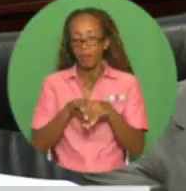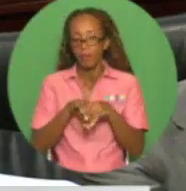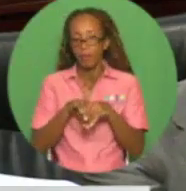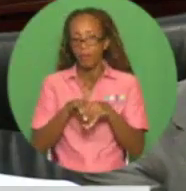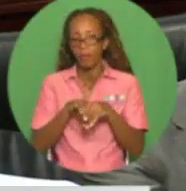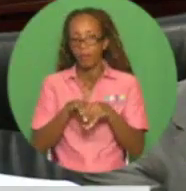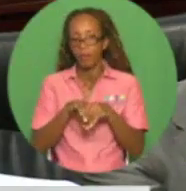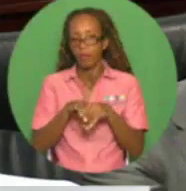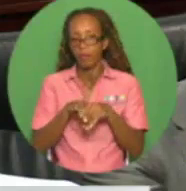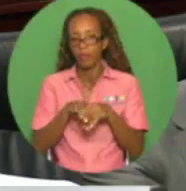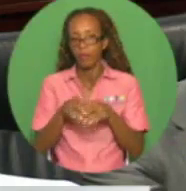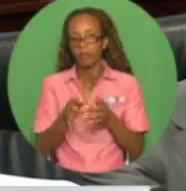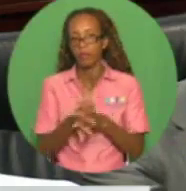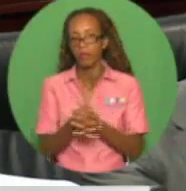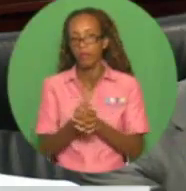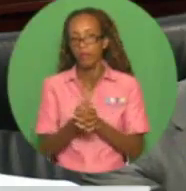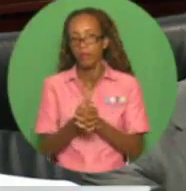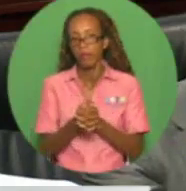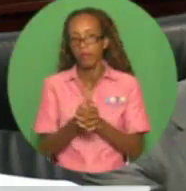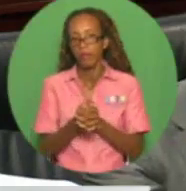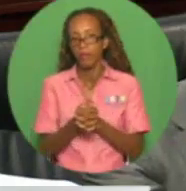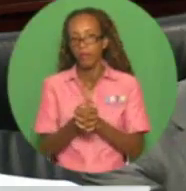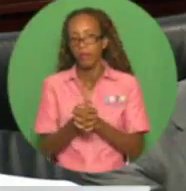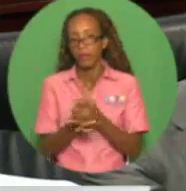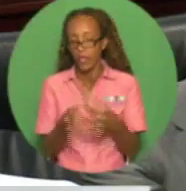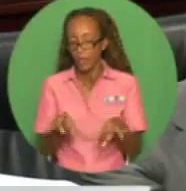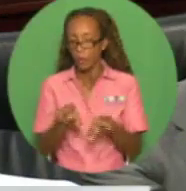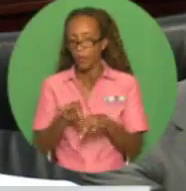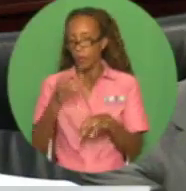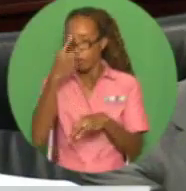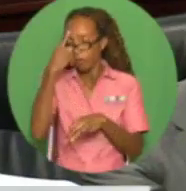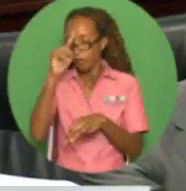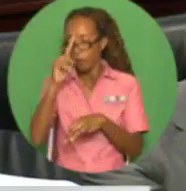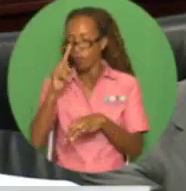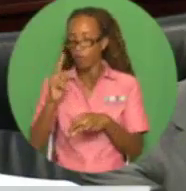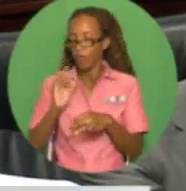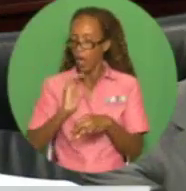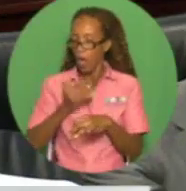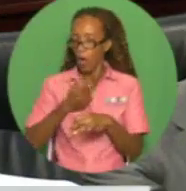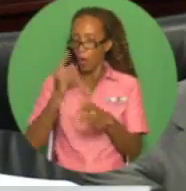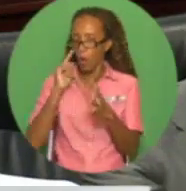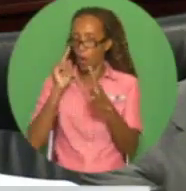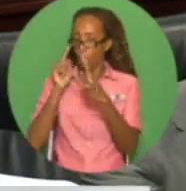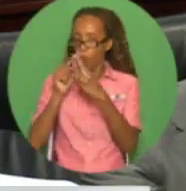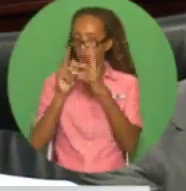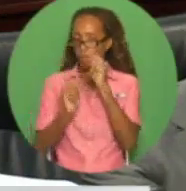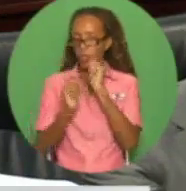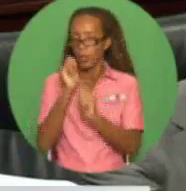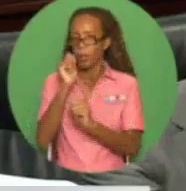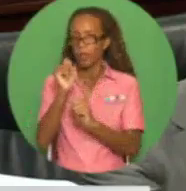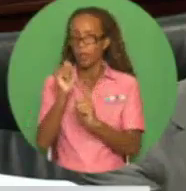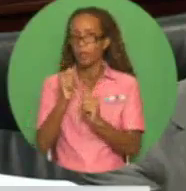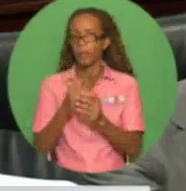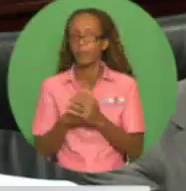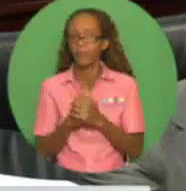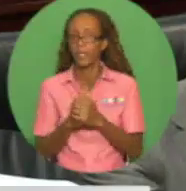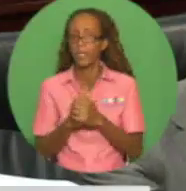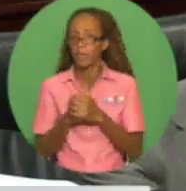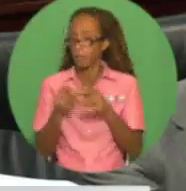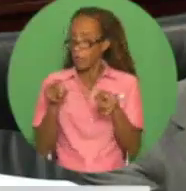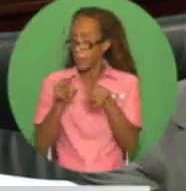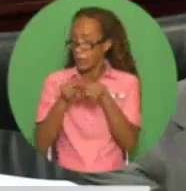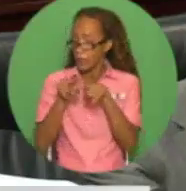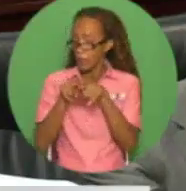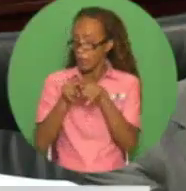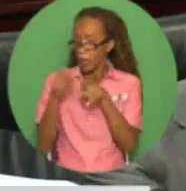for achieving our long-term development goals. Before I proceed, as was the case last year, Madam